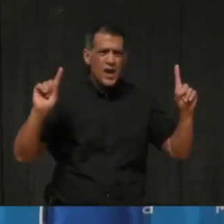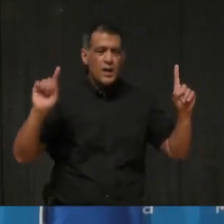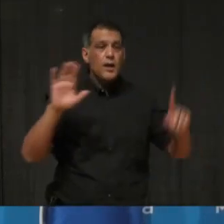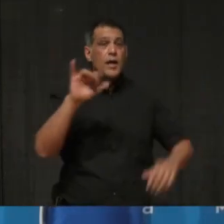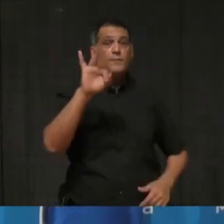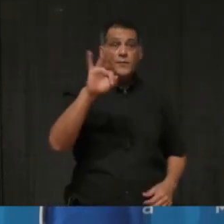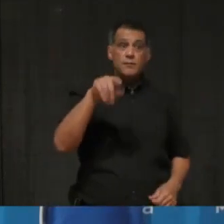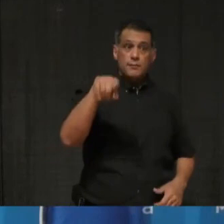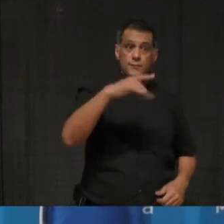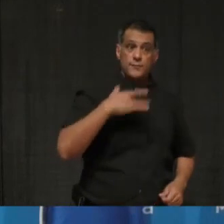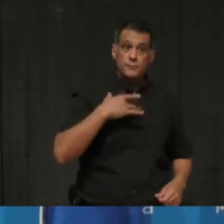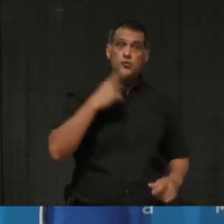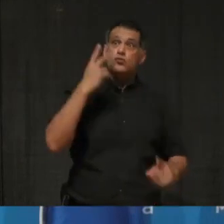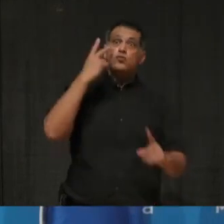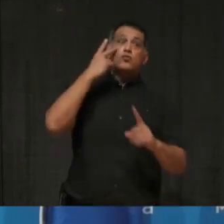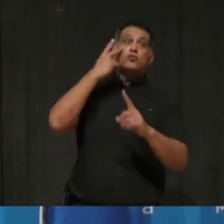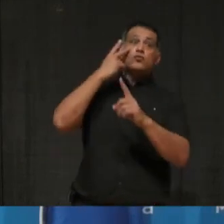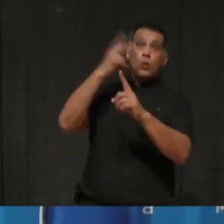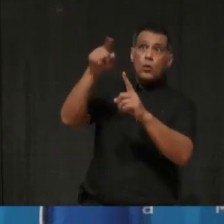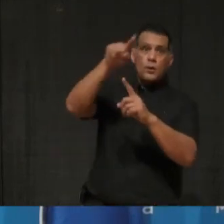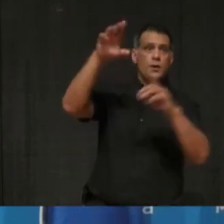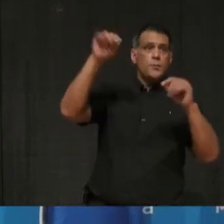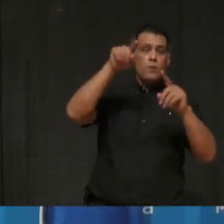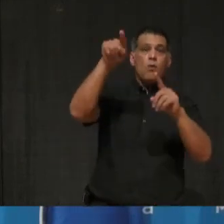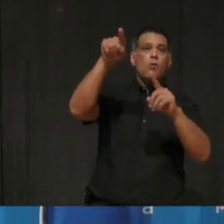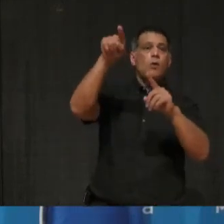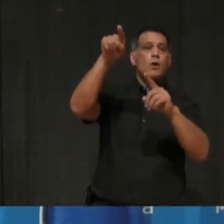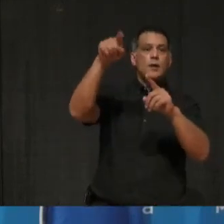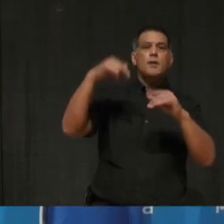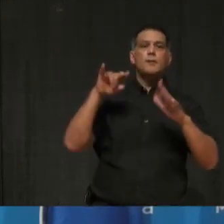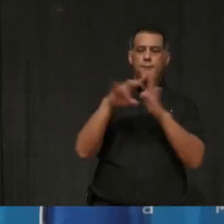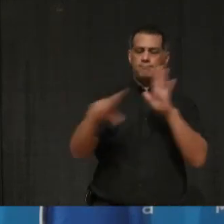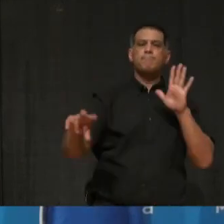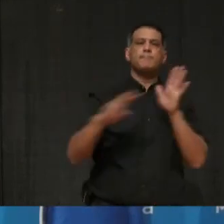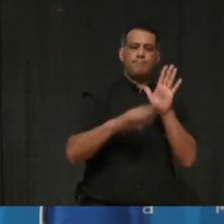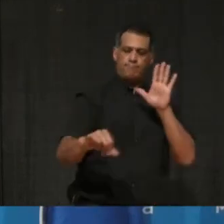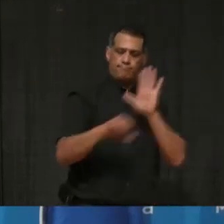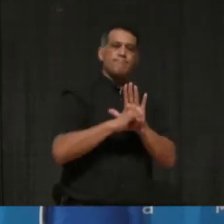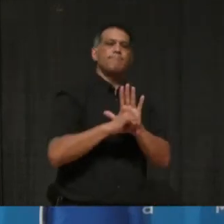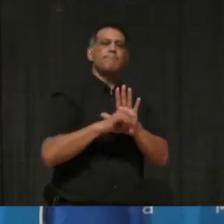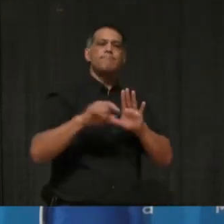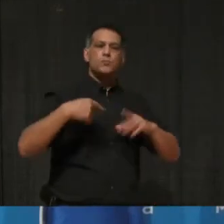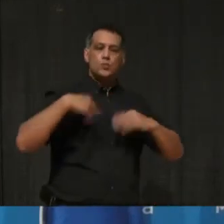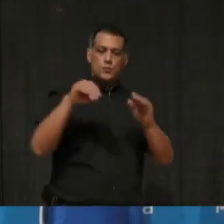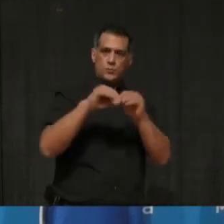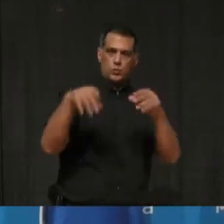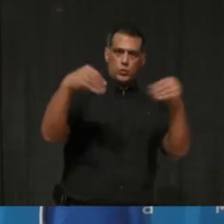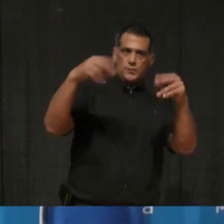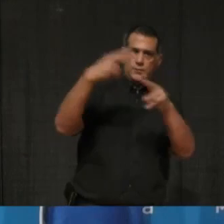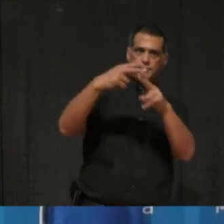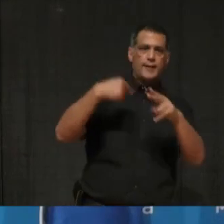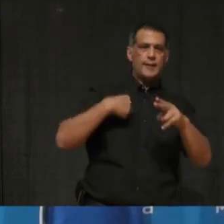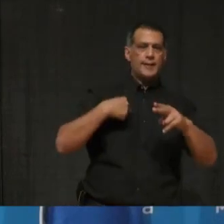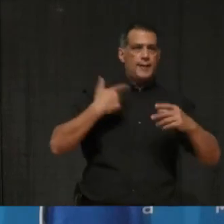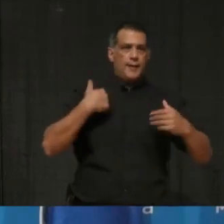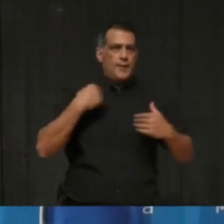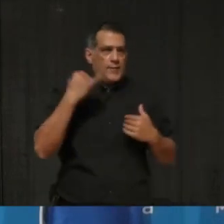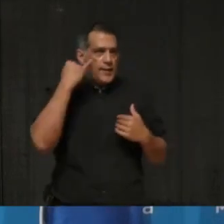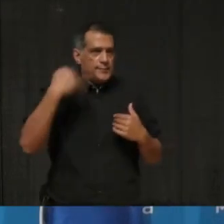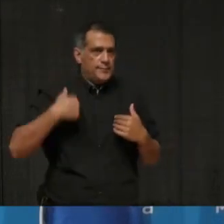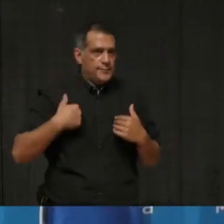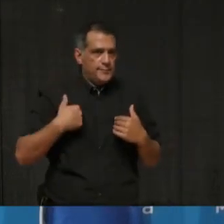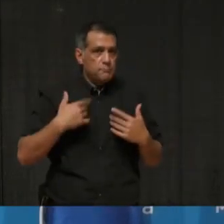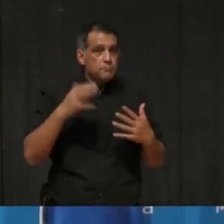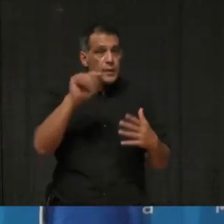jurisdictions and, publishing their names. Um, I'm not aware of any. However, on the GTHA mayor's call